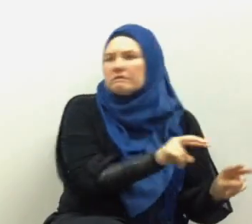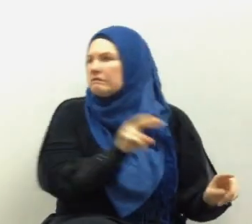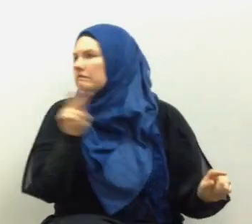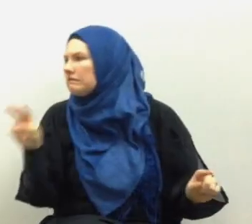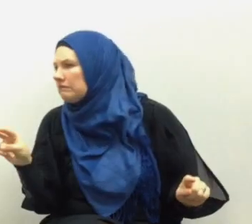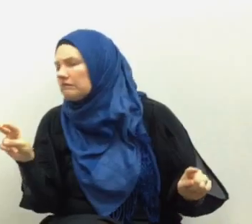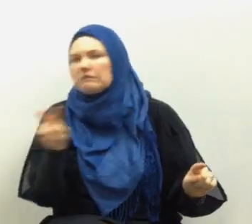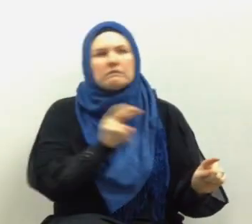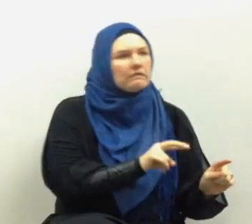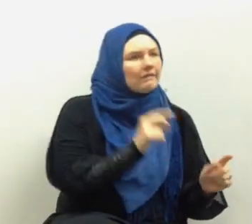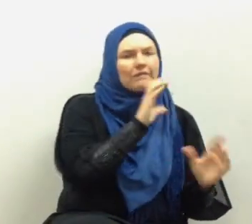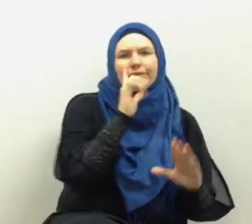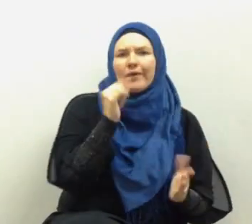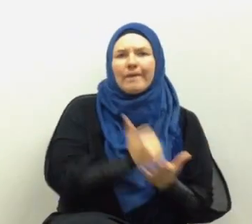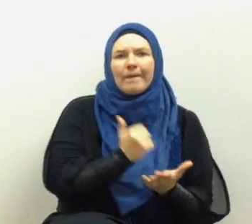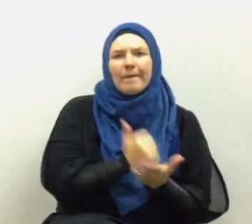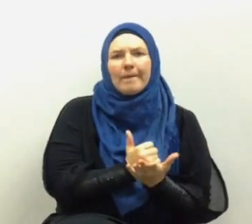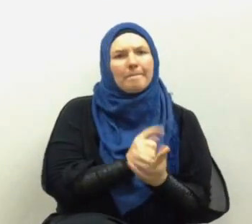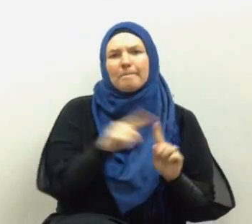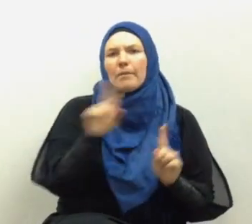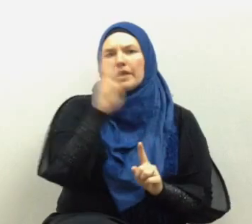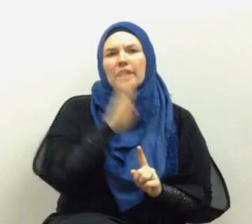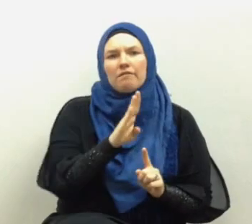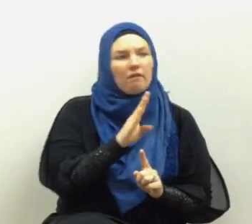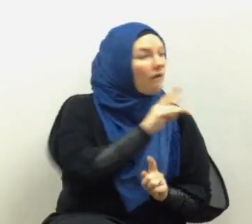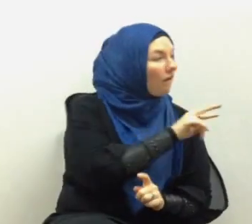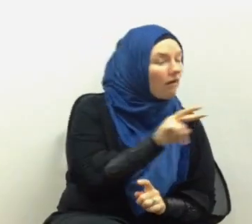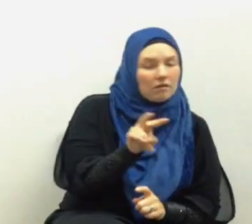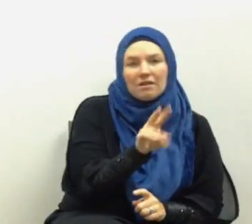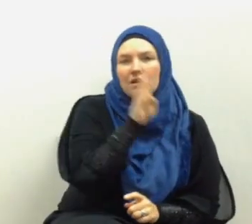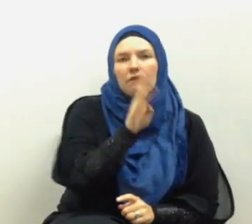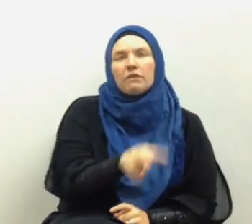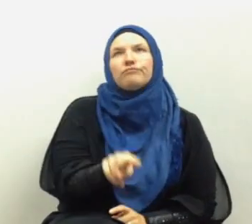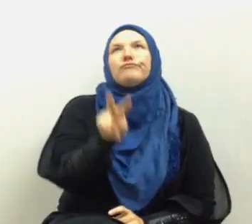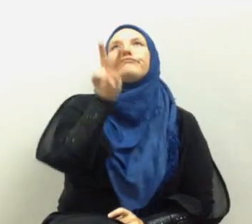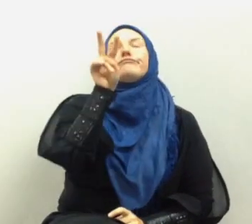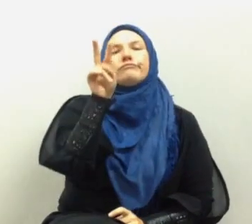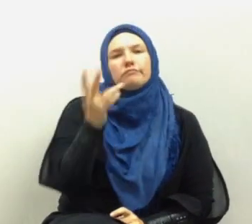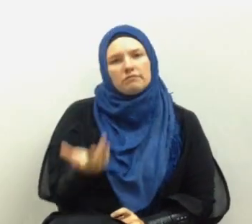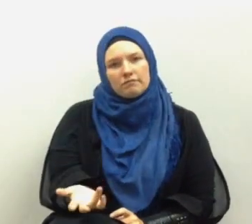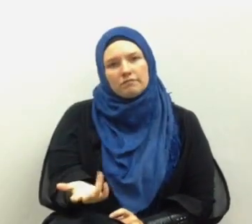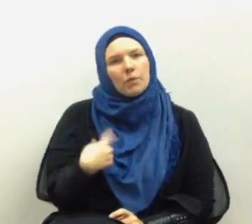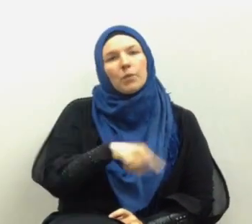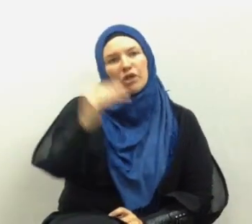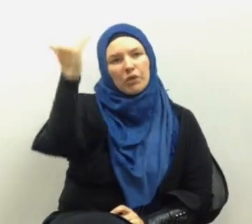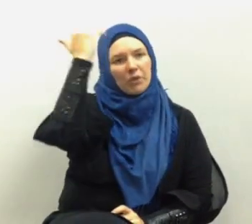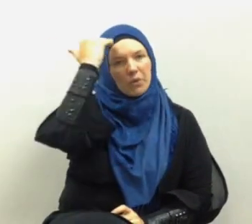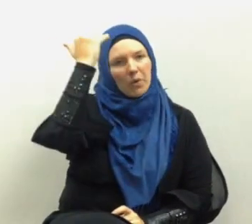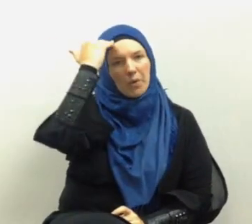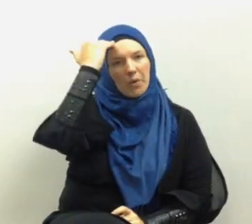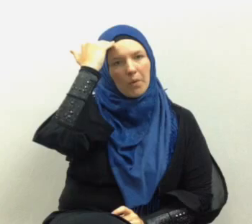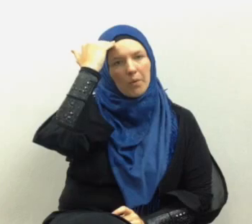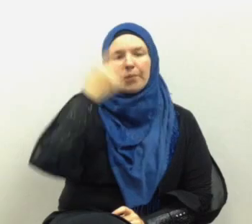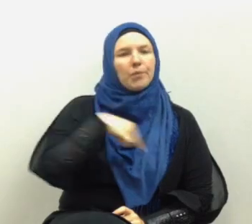east and west but we never look up because we know we have